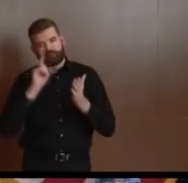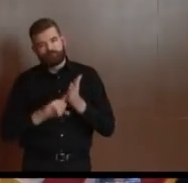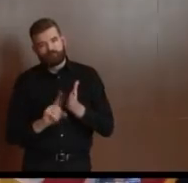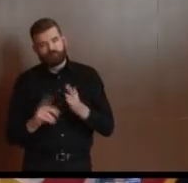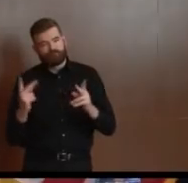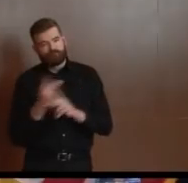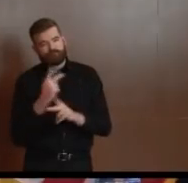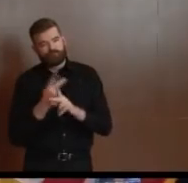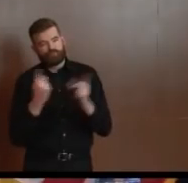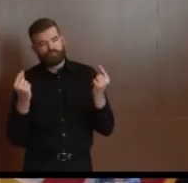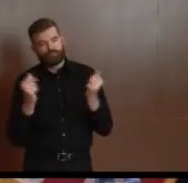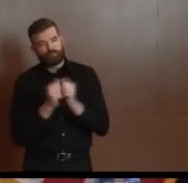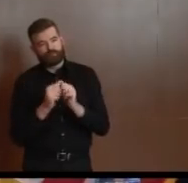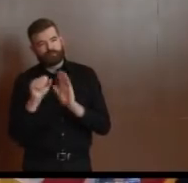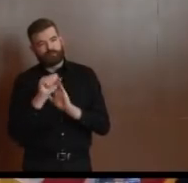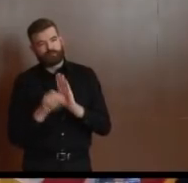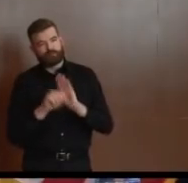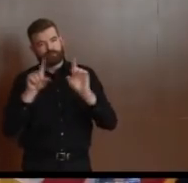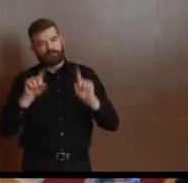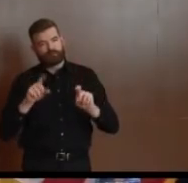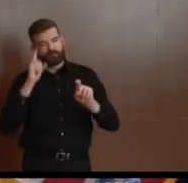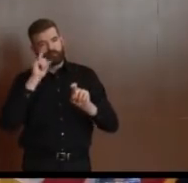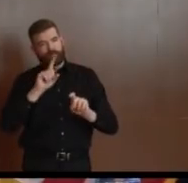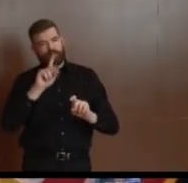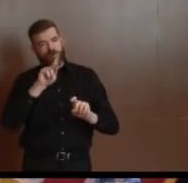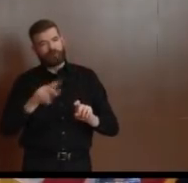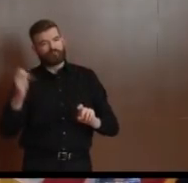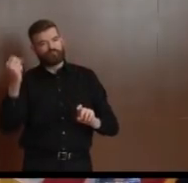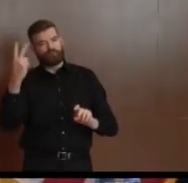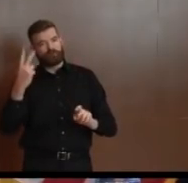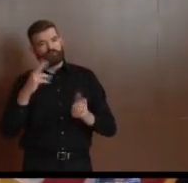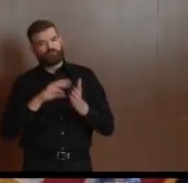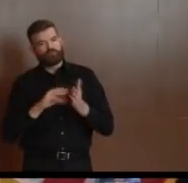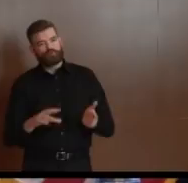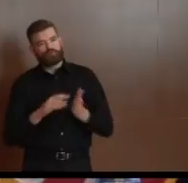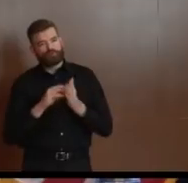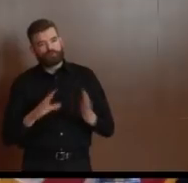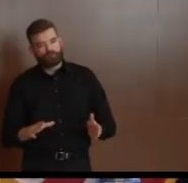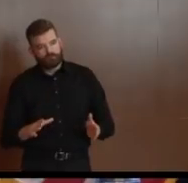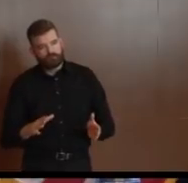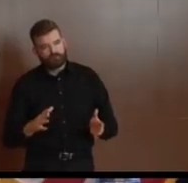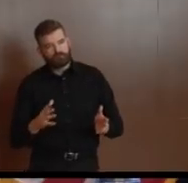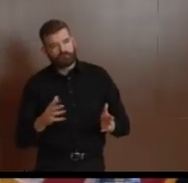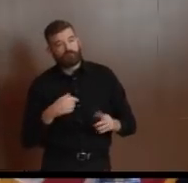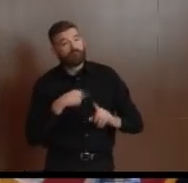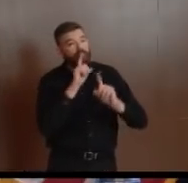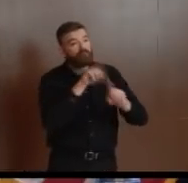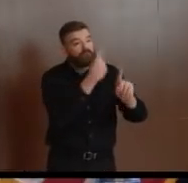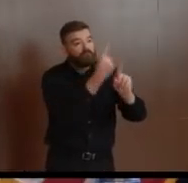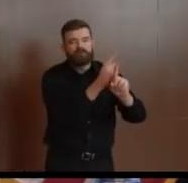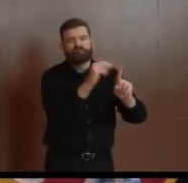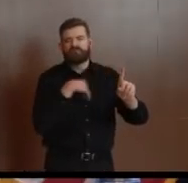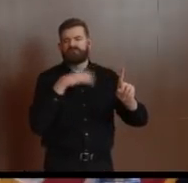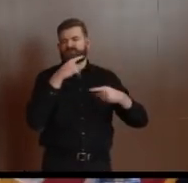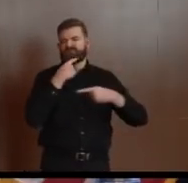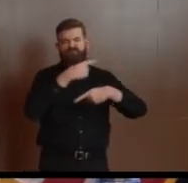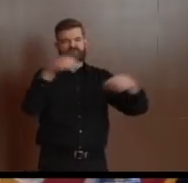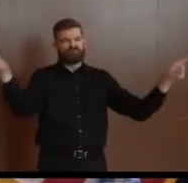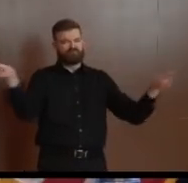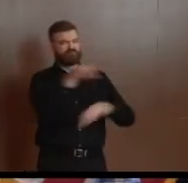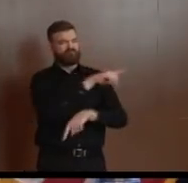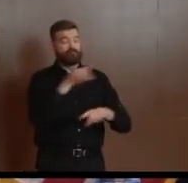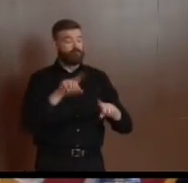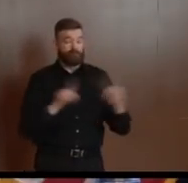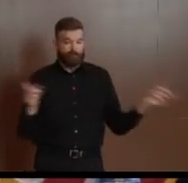The you is in the 9 million members of the New Jersey family. And just last question on education. A group of advocacy